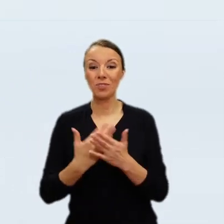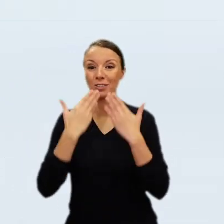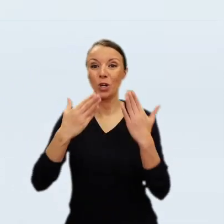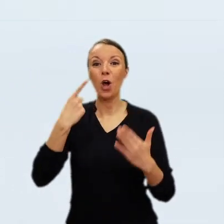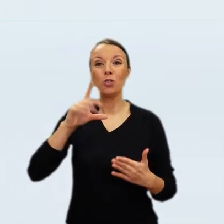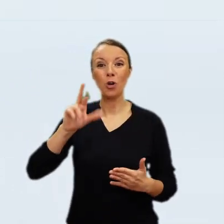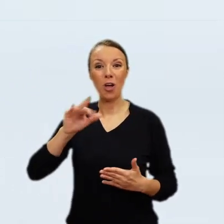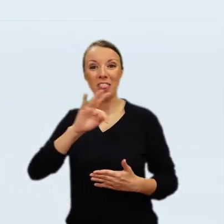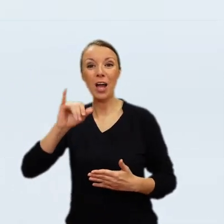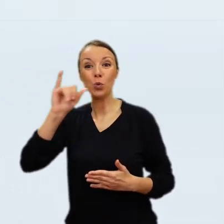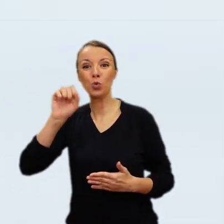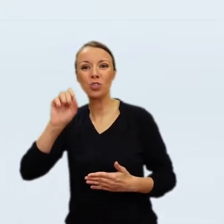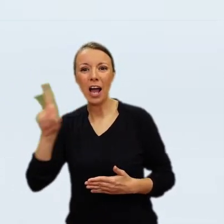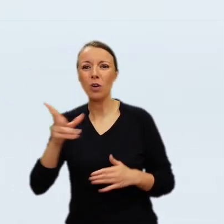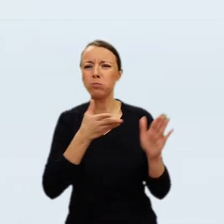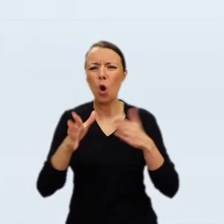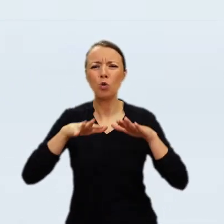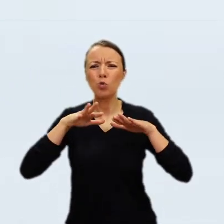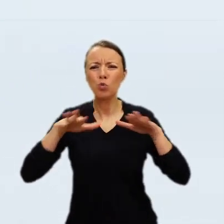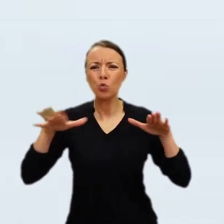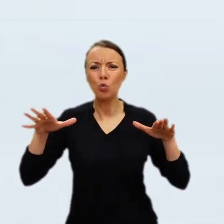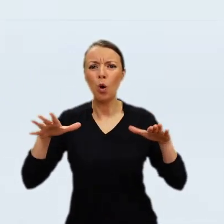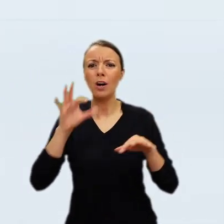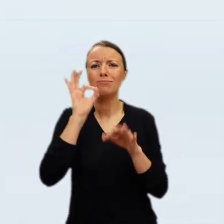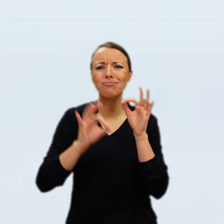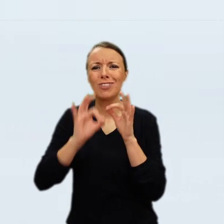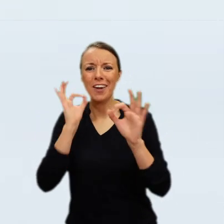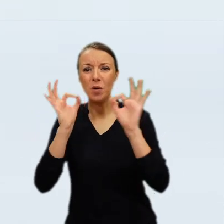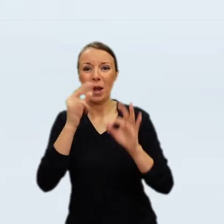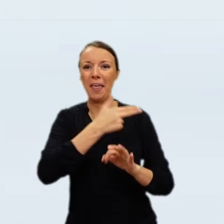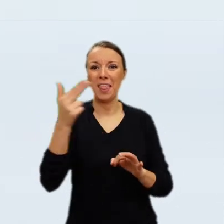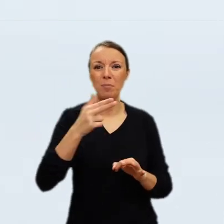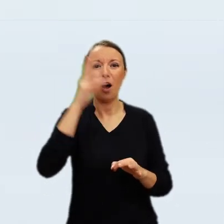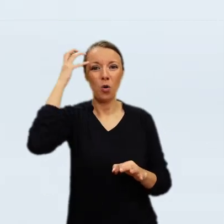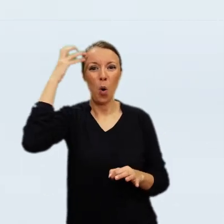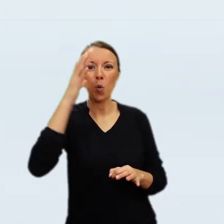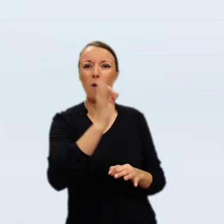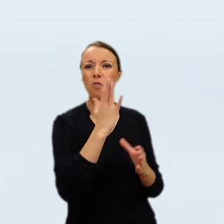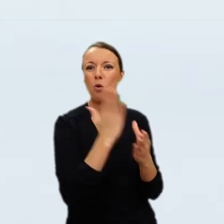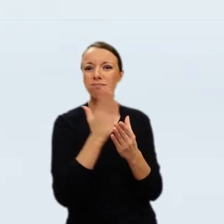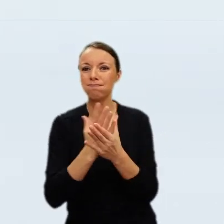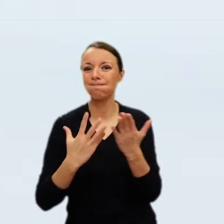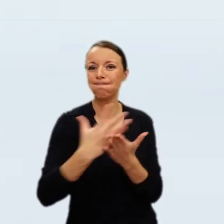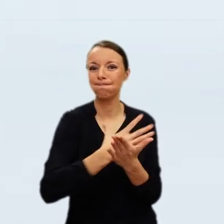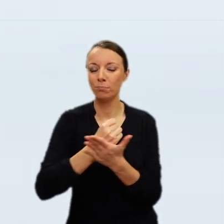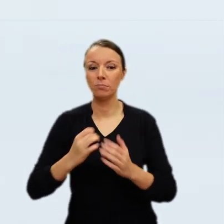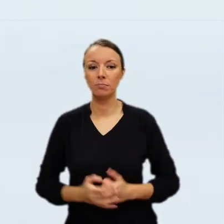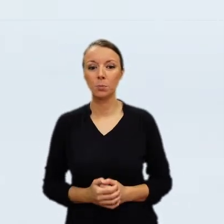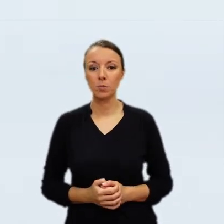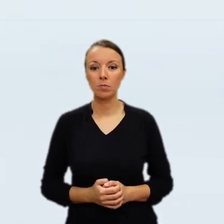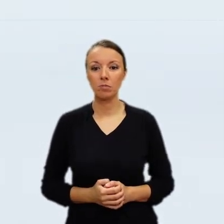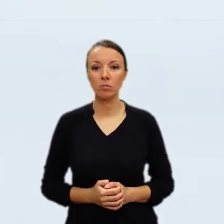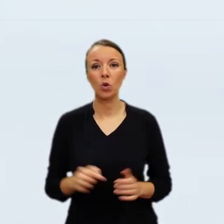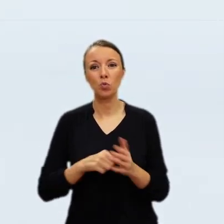here for the last 13 years of his life. Over the years, the king assembled a substantial collection of paintings,